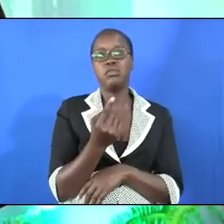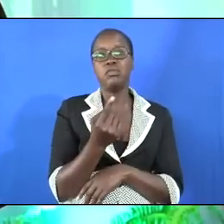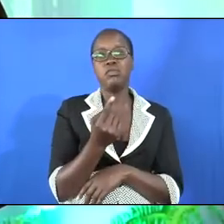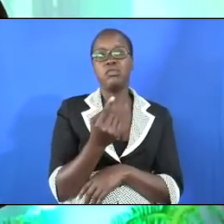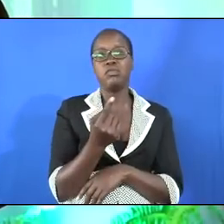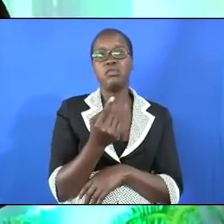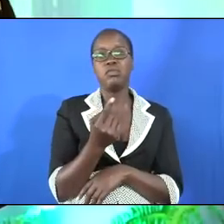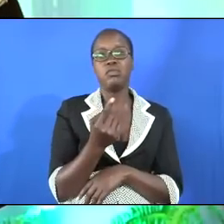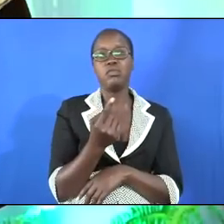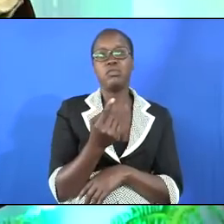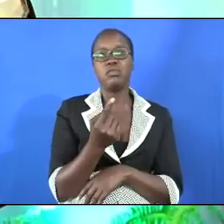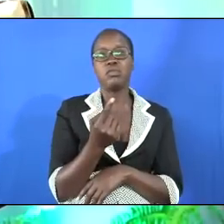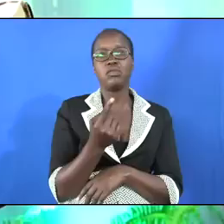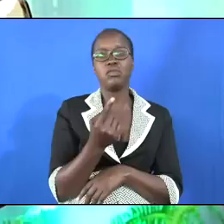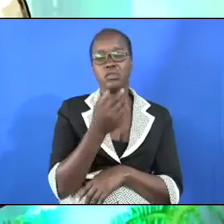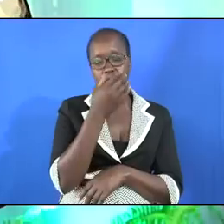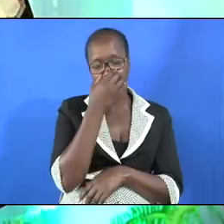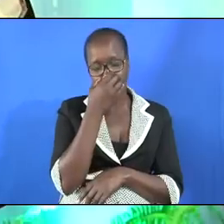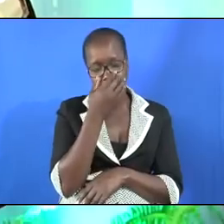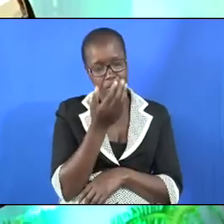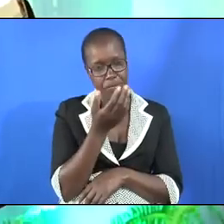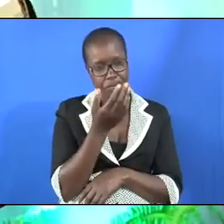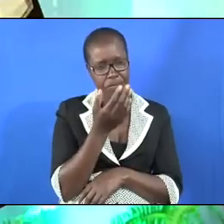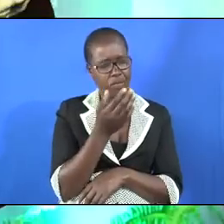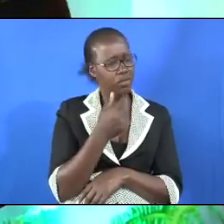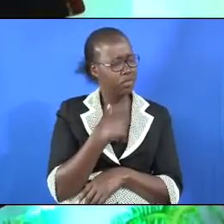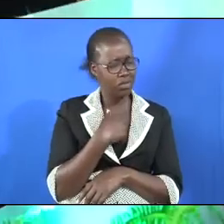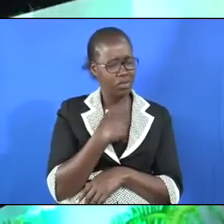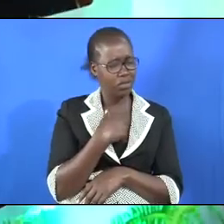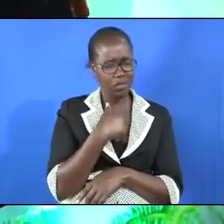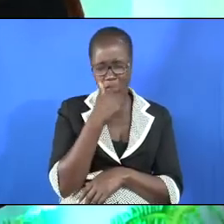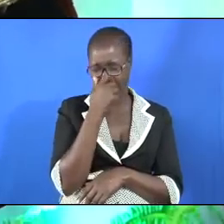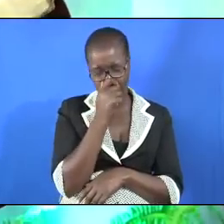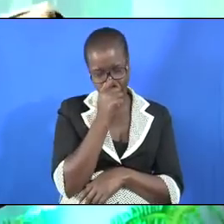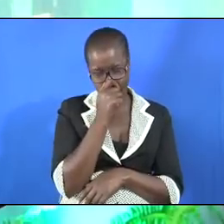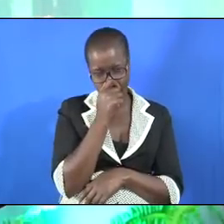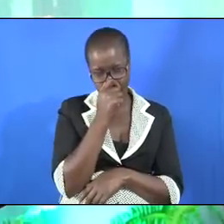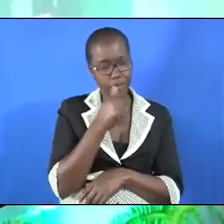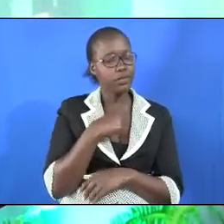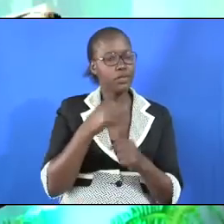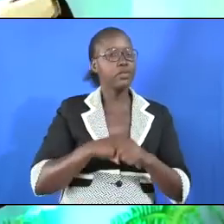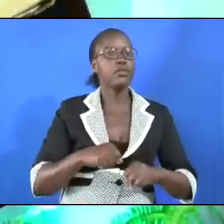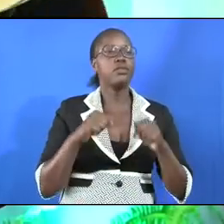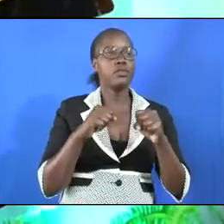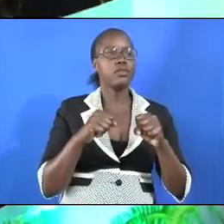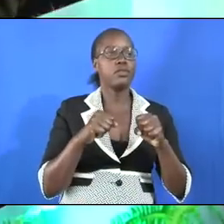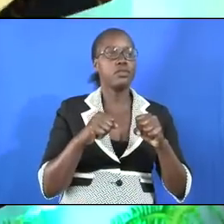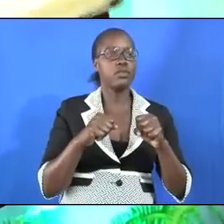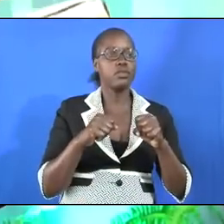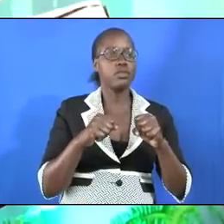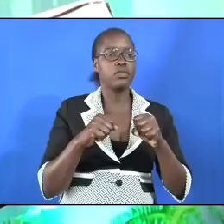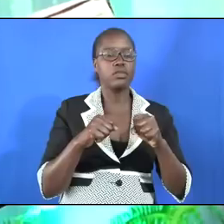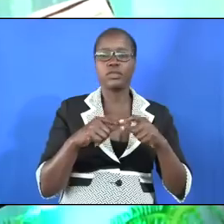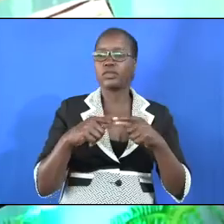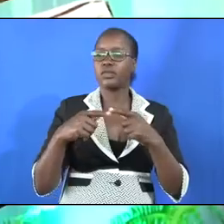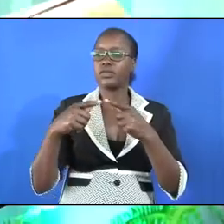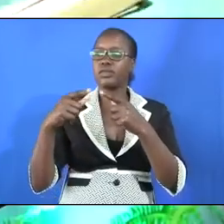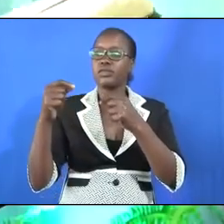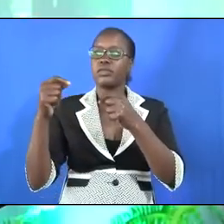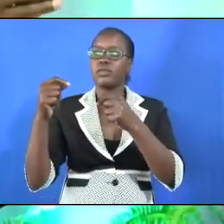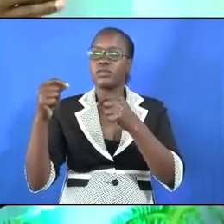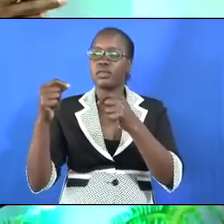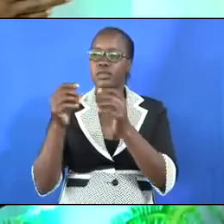but simply as a wish. I wish that my master were with